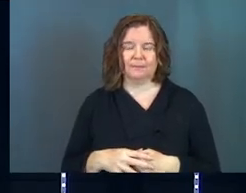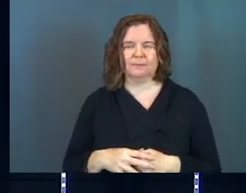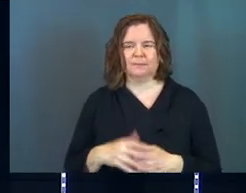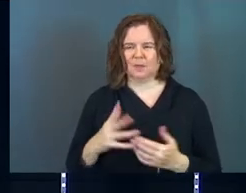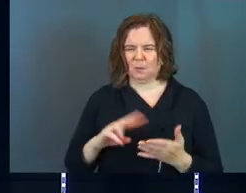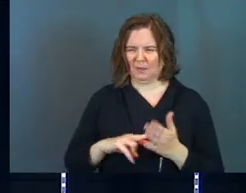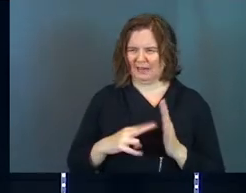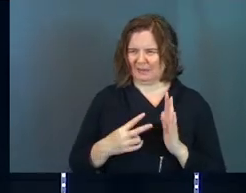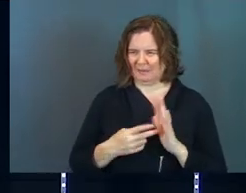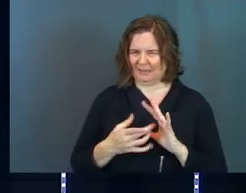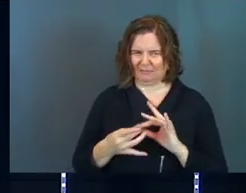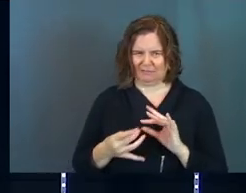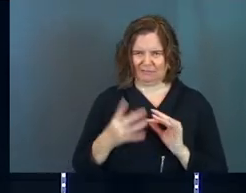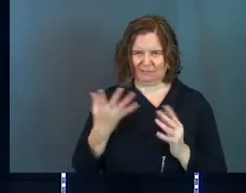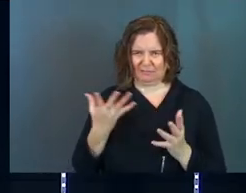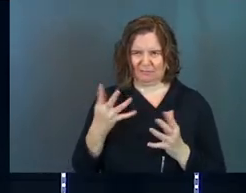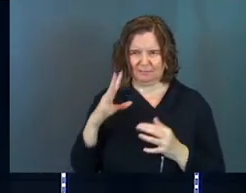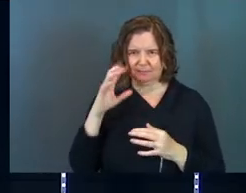What in the world does he mean?